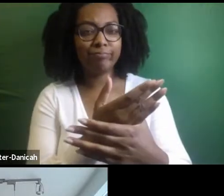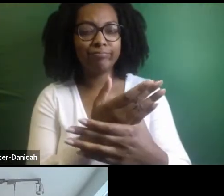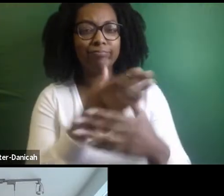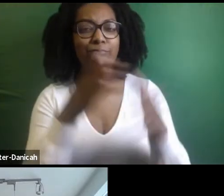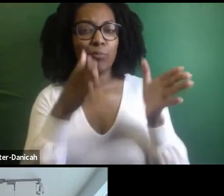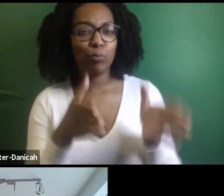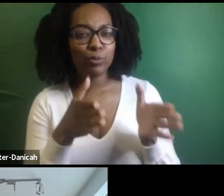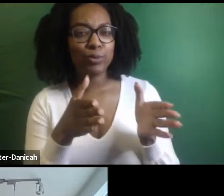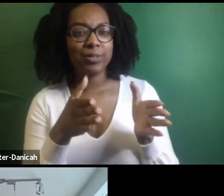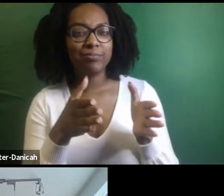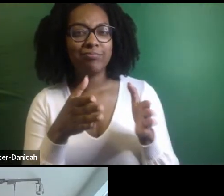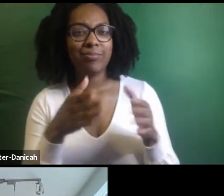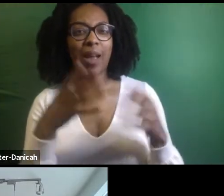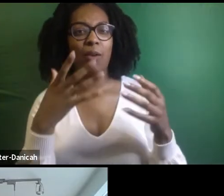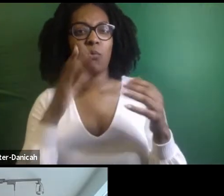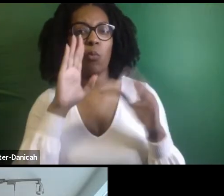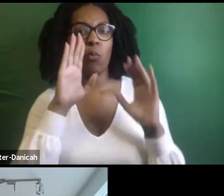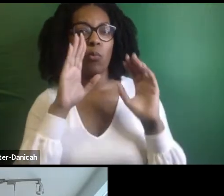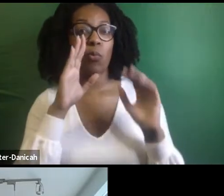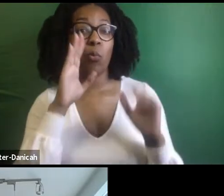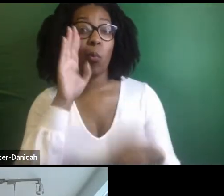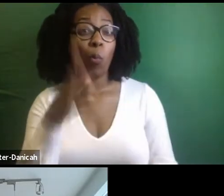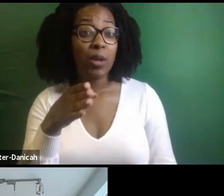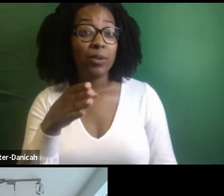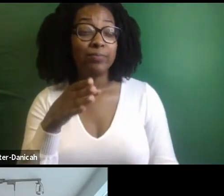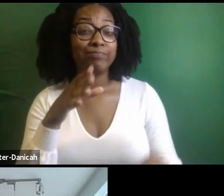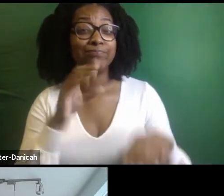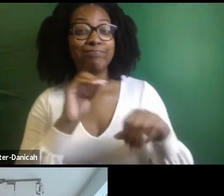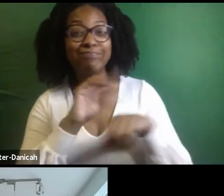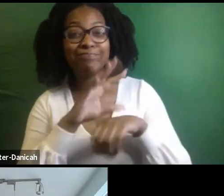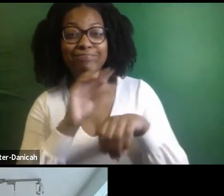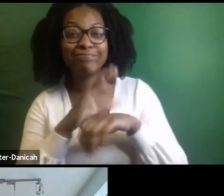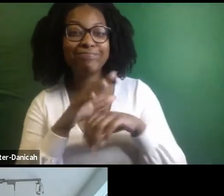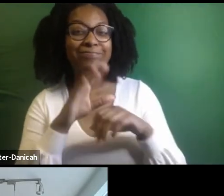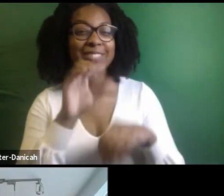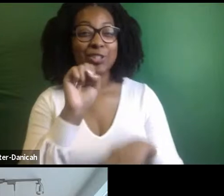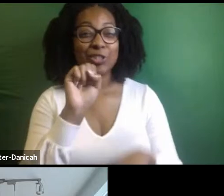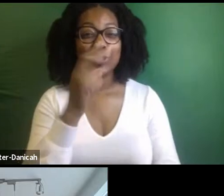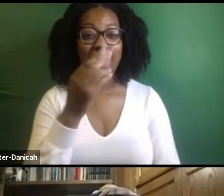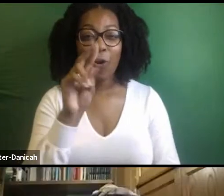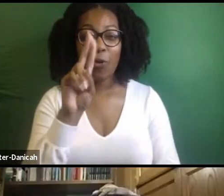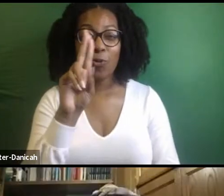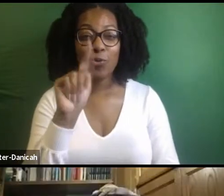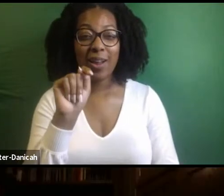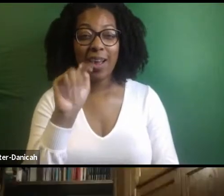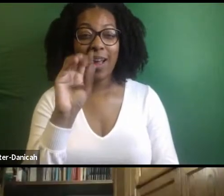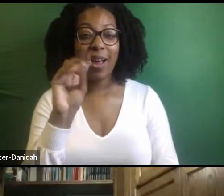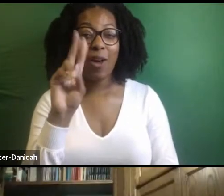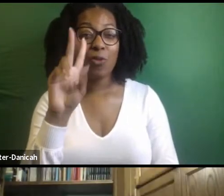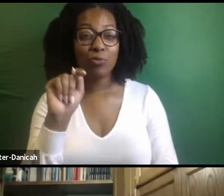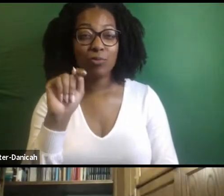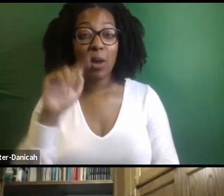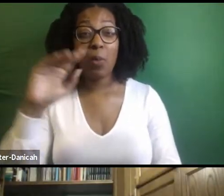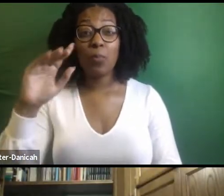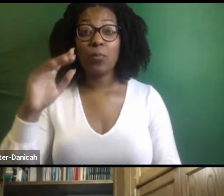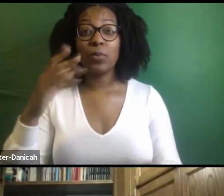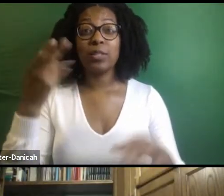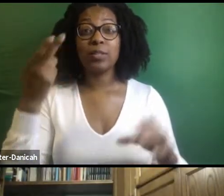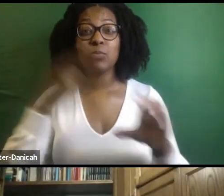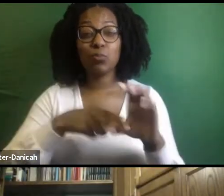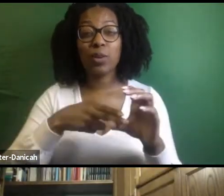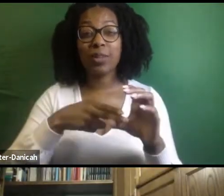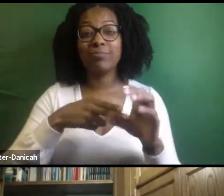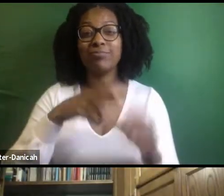Let's bring one Giroux in. As everyone already knows, it's a longer night because we have a special thing to share.